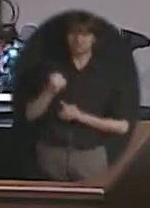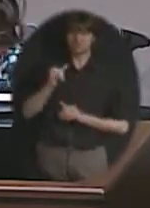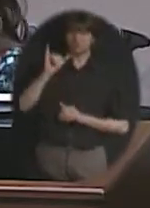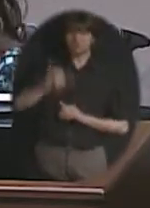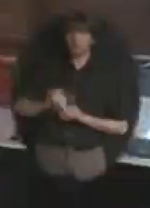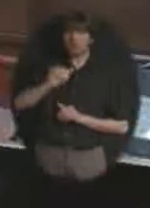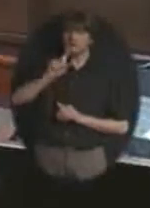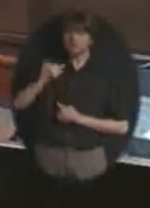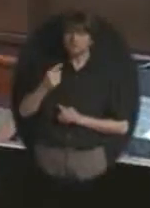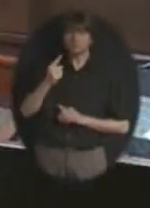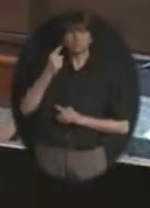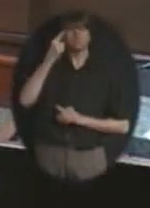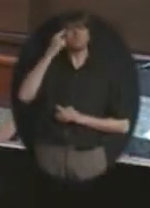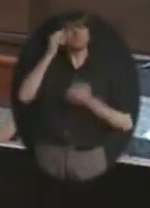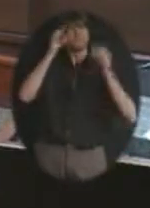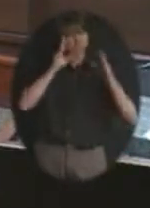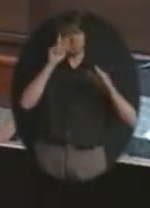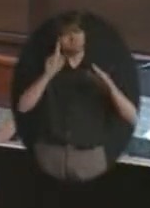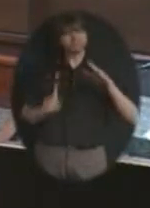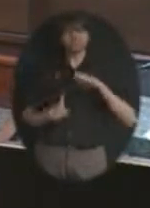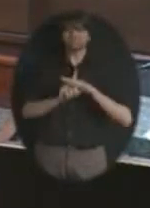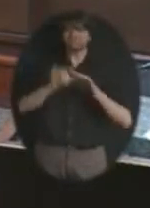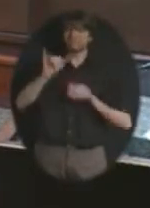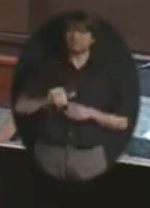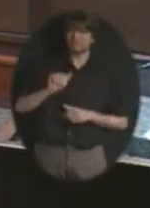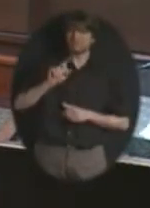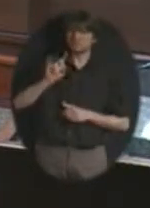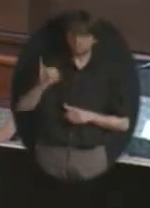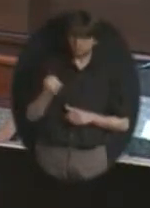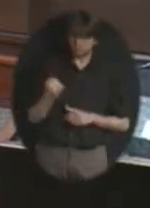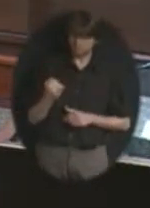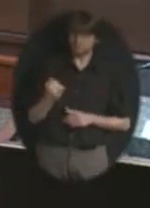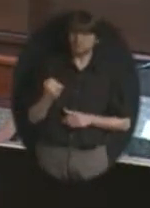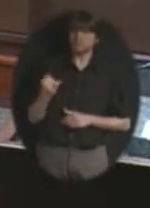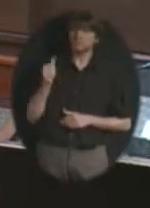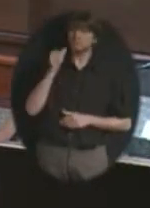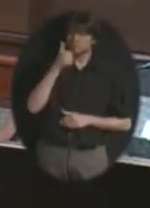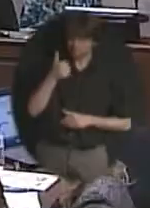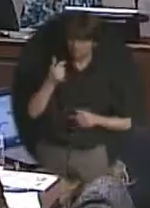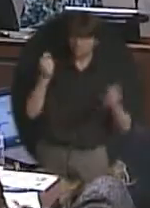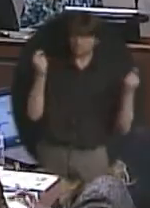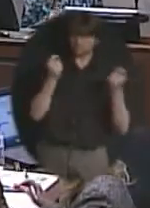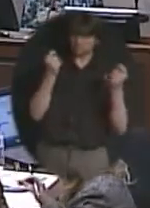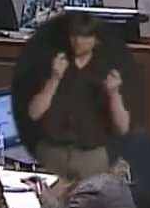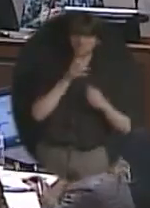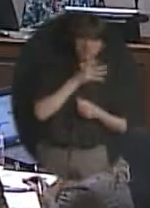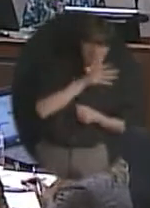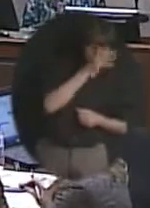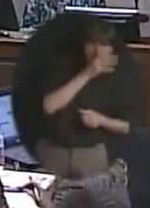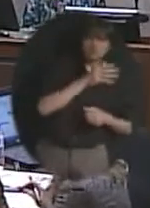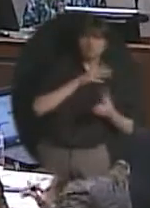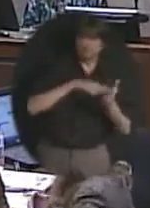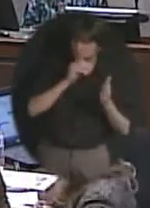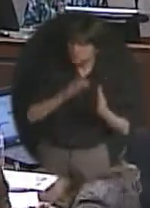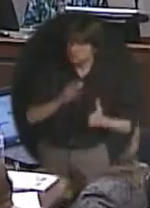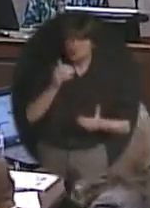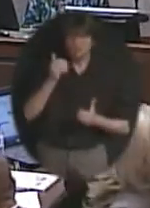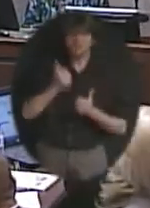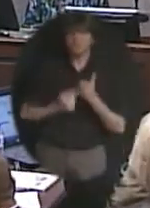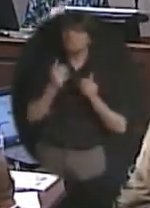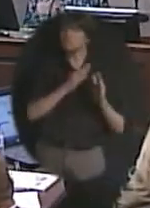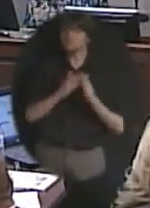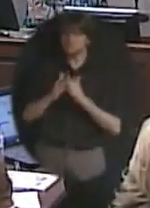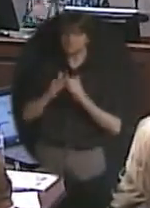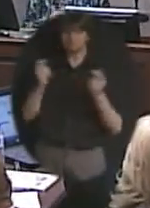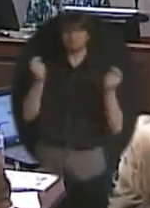teachers. It's a day tomorrow for us to celebrate, for students, parents, and our community to celebrate teachers. We've all come in contact with